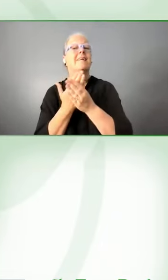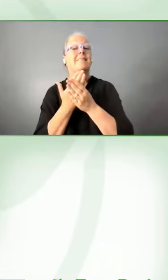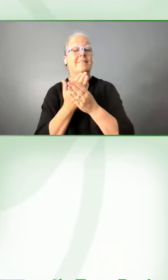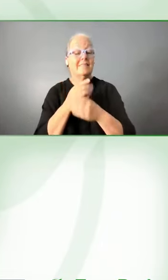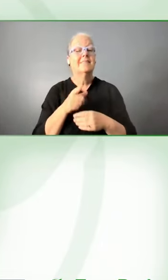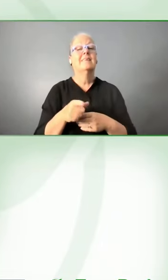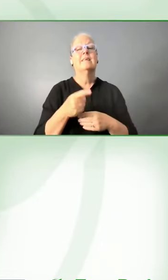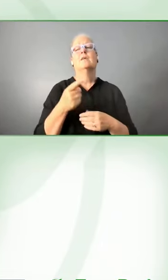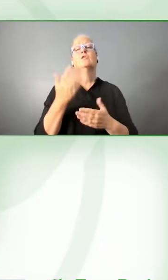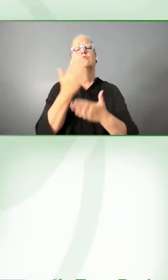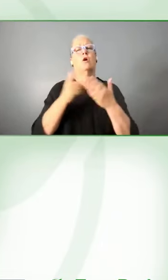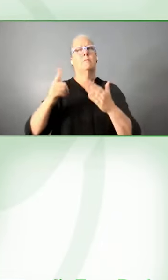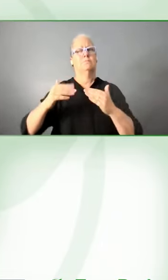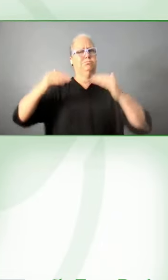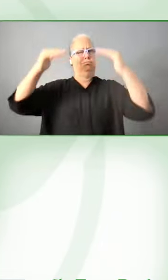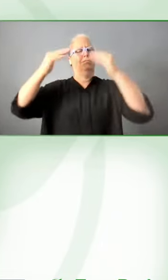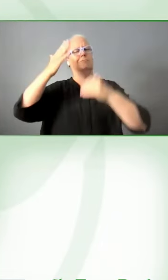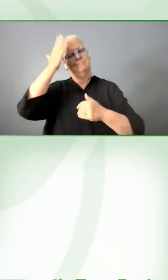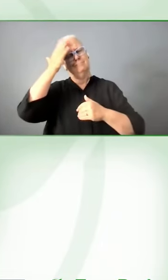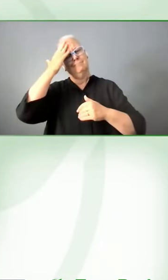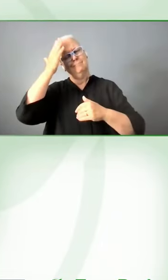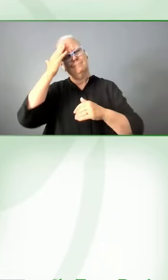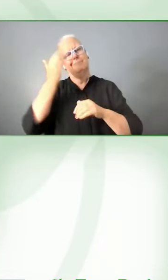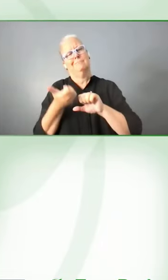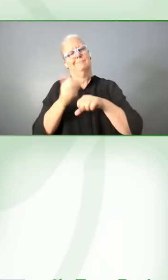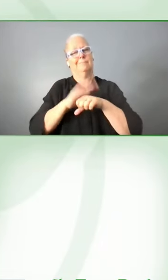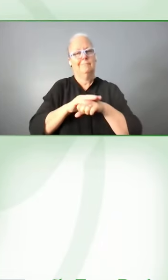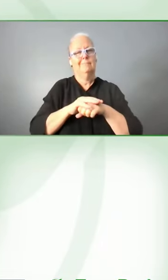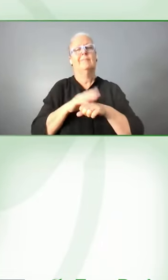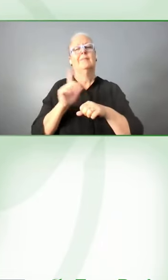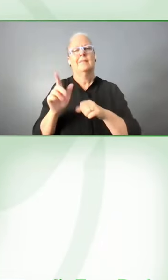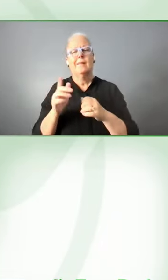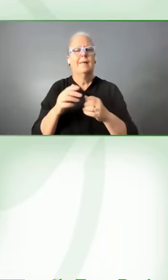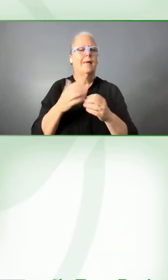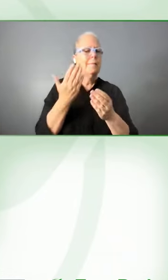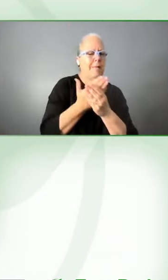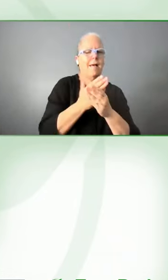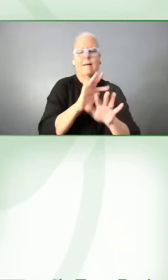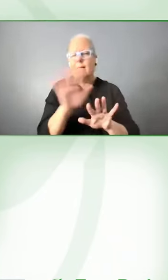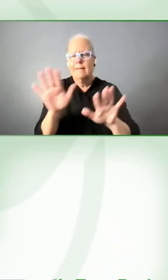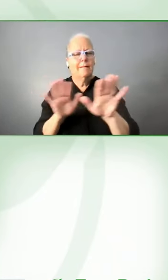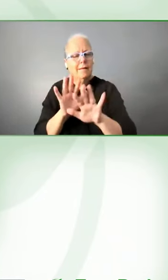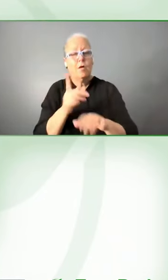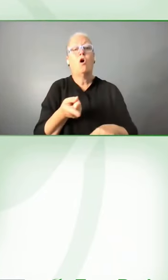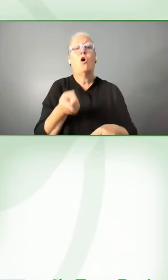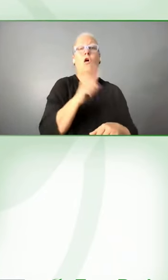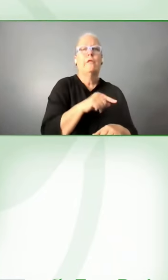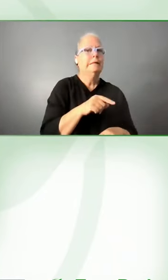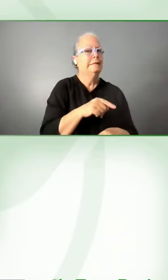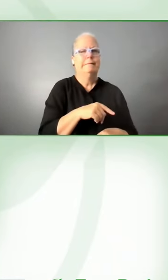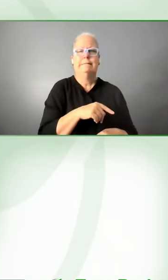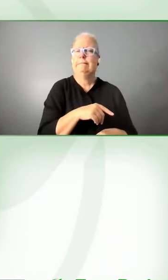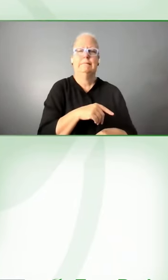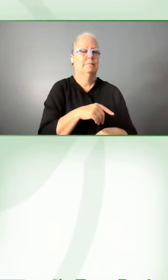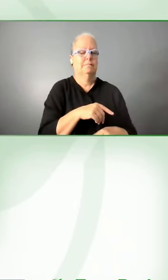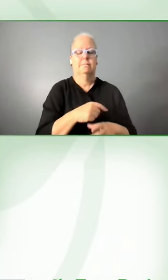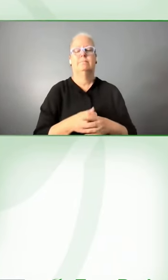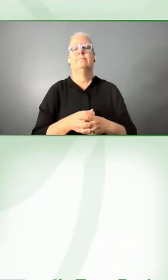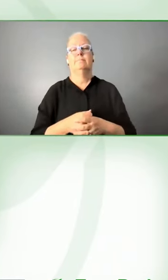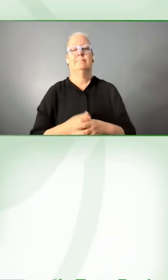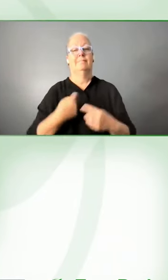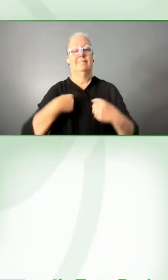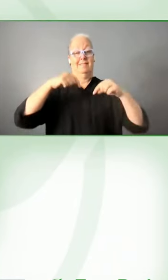and those who are reliant on more physical methods one of the areas of focus at the moment is around